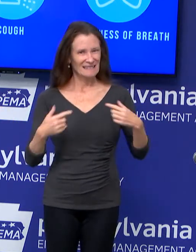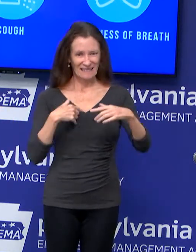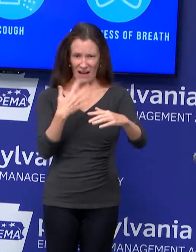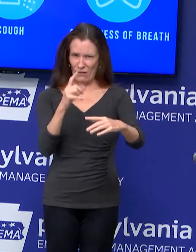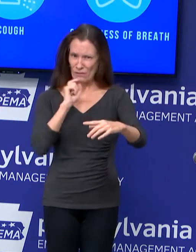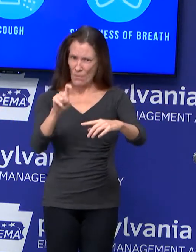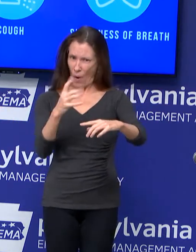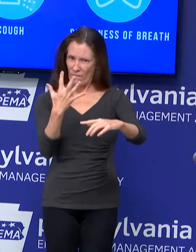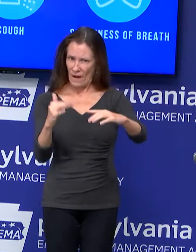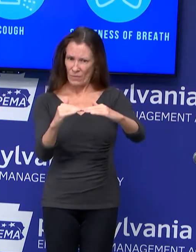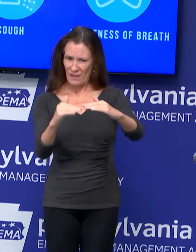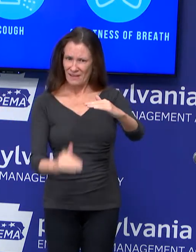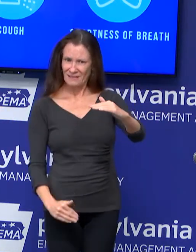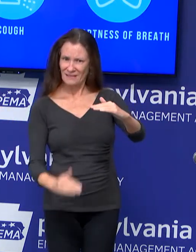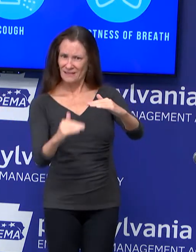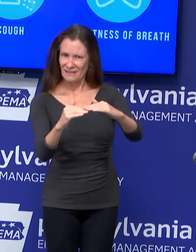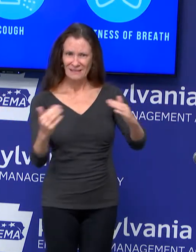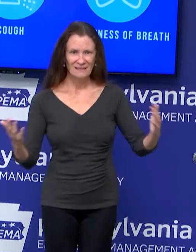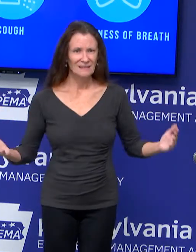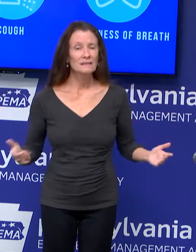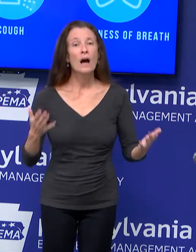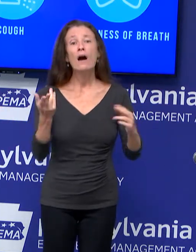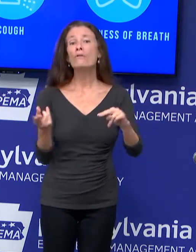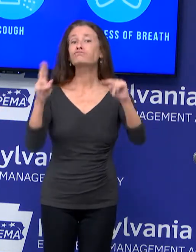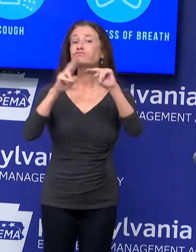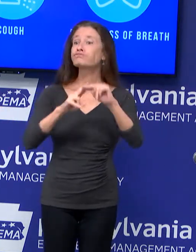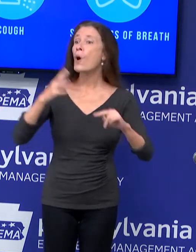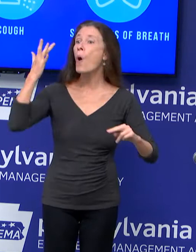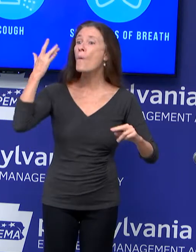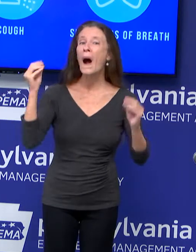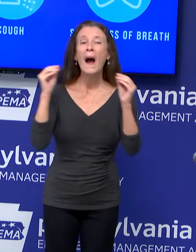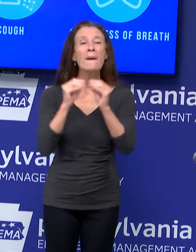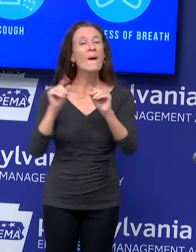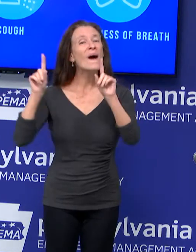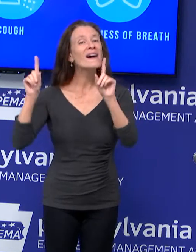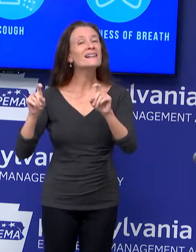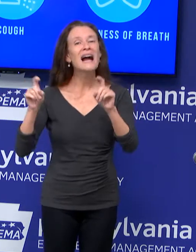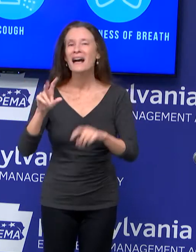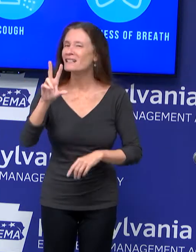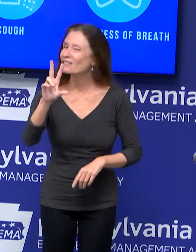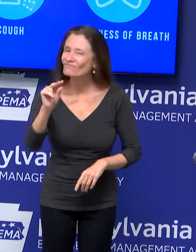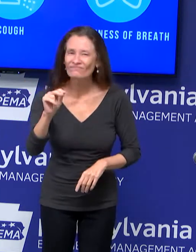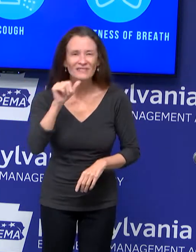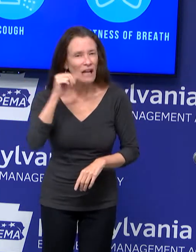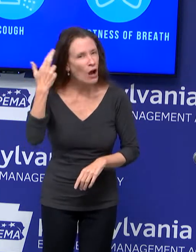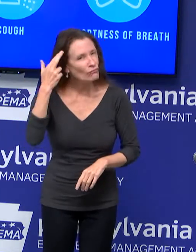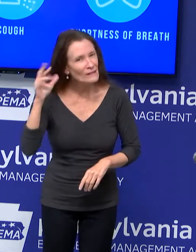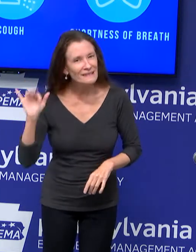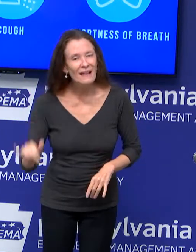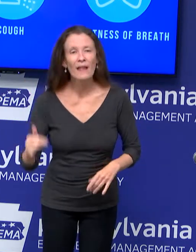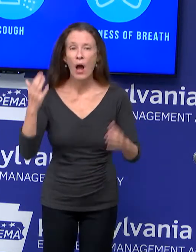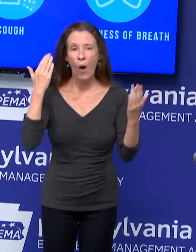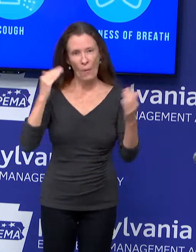just due to increased testing, it's due to increased number of cases of COVID-19 in our counties and in our Commonwealth.